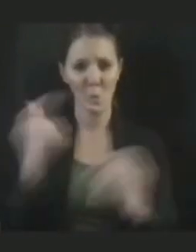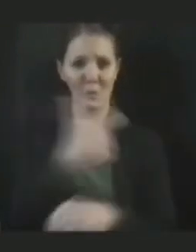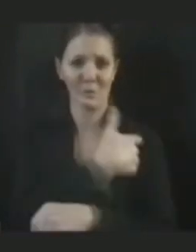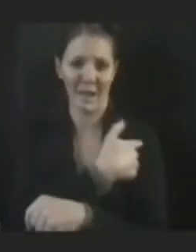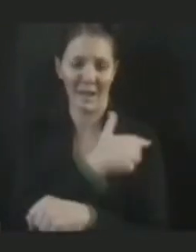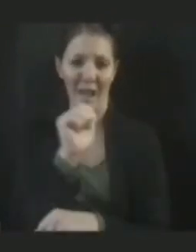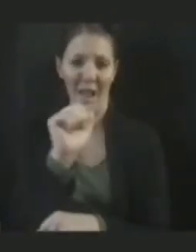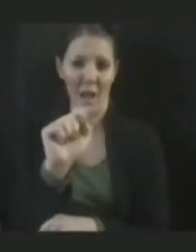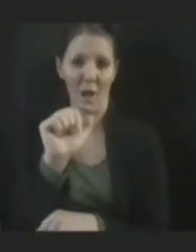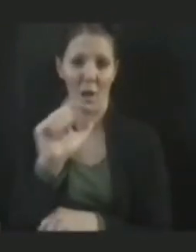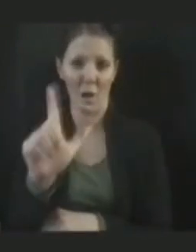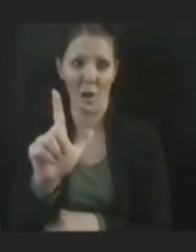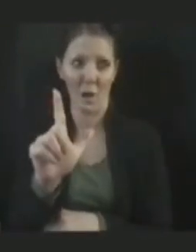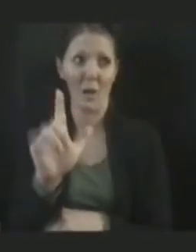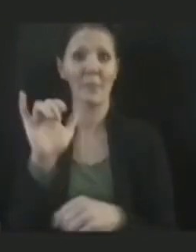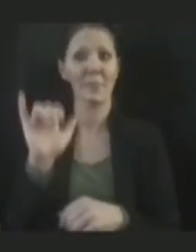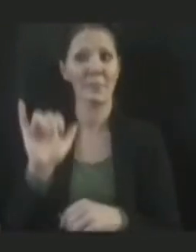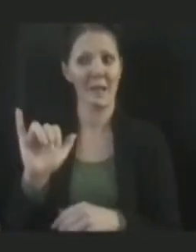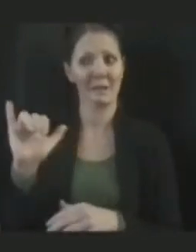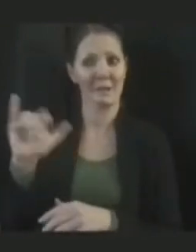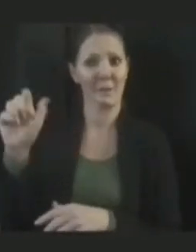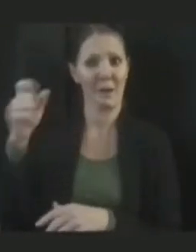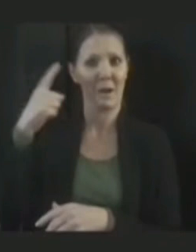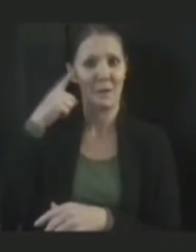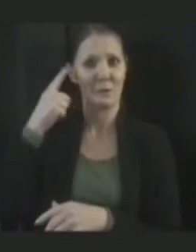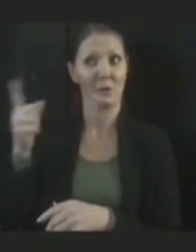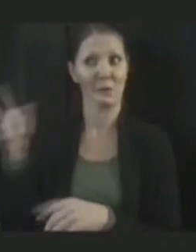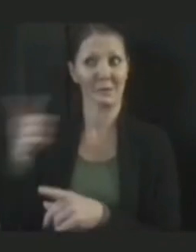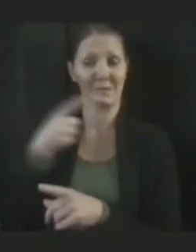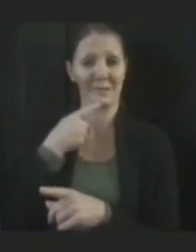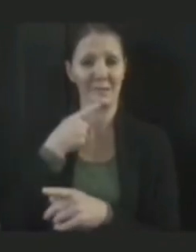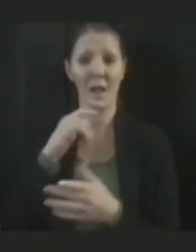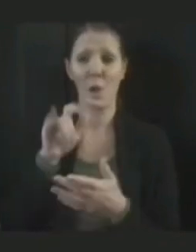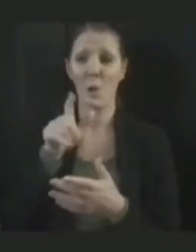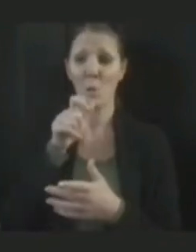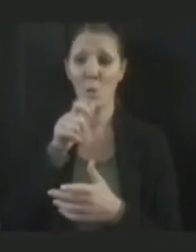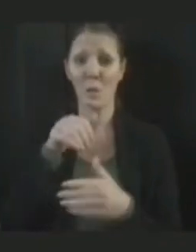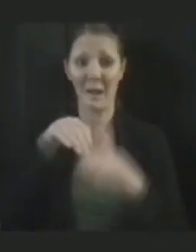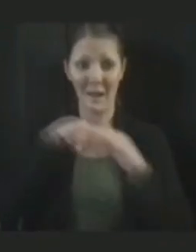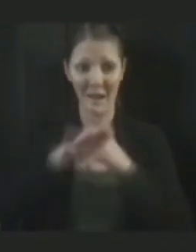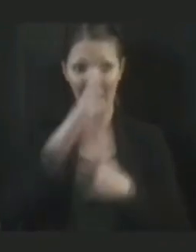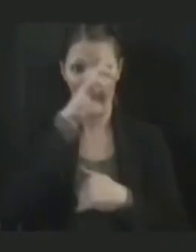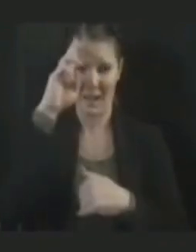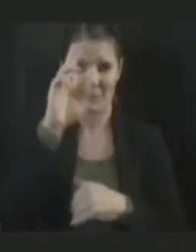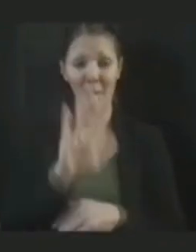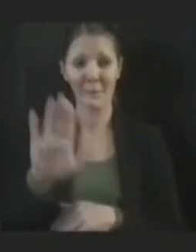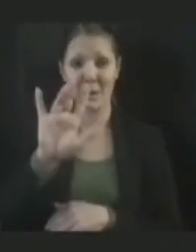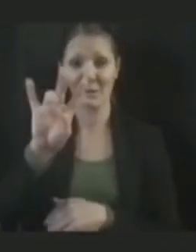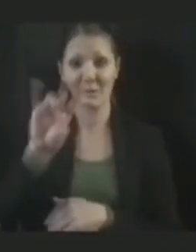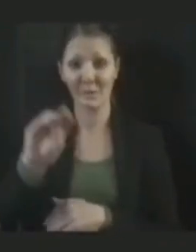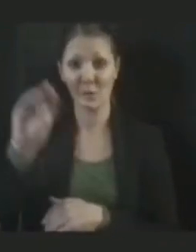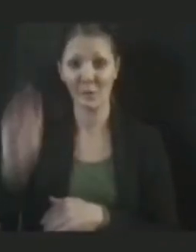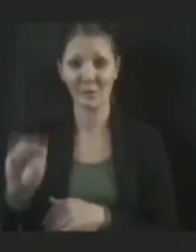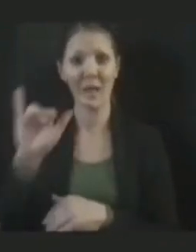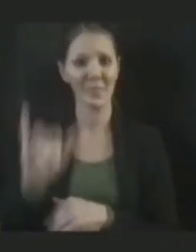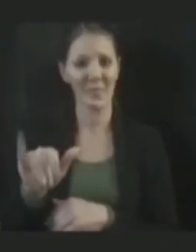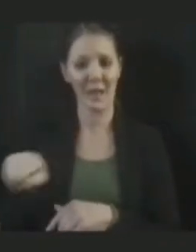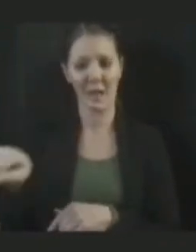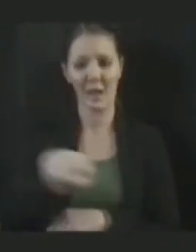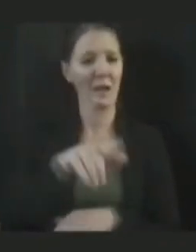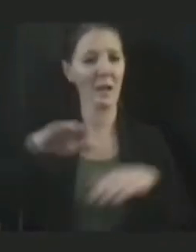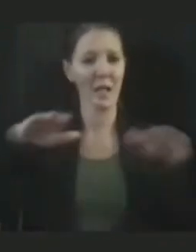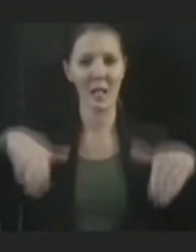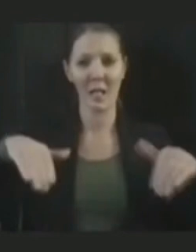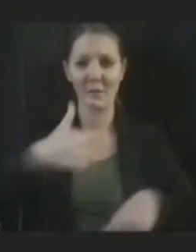roughly 70% of our hospitalizations and certainly the people in our ICUs. So it is a